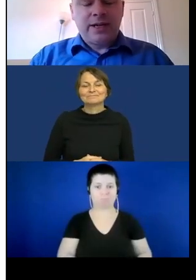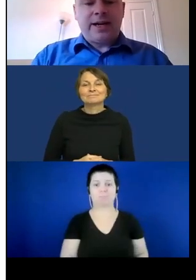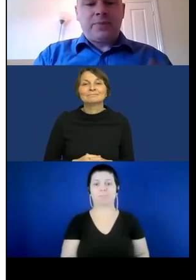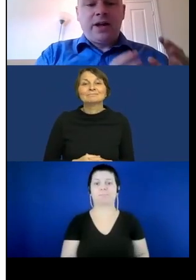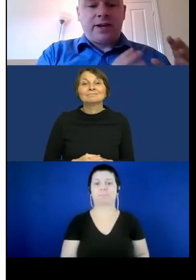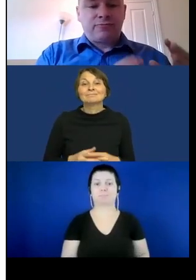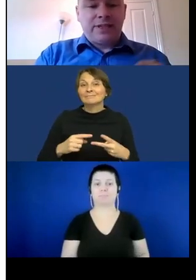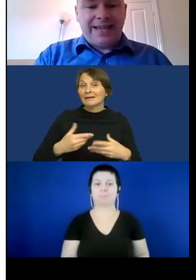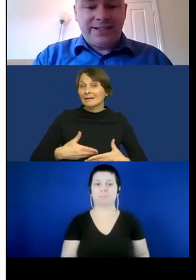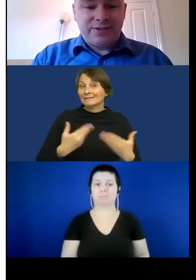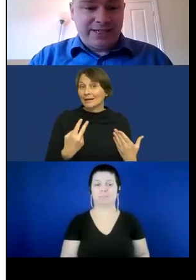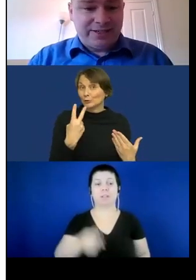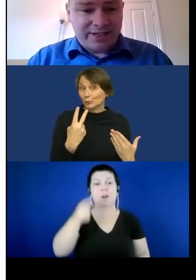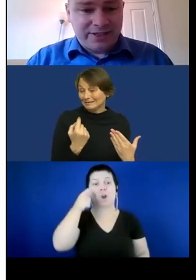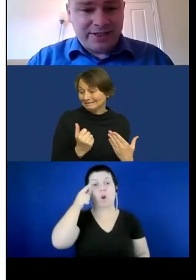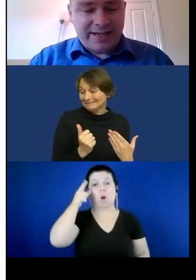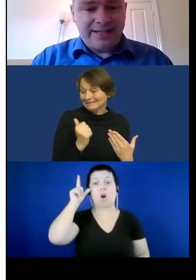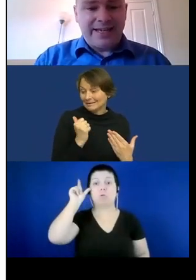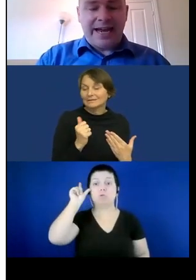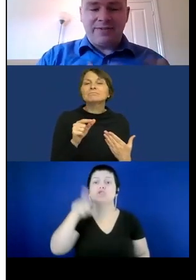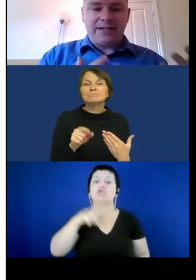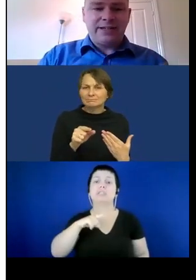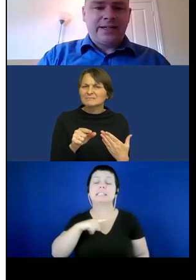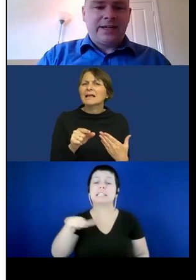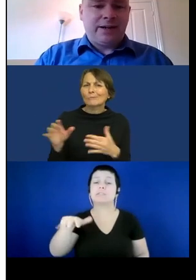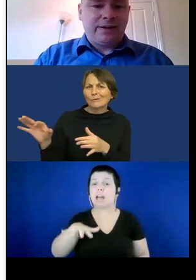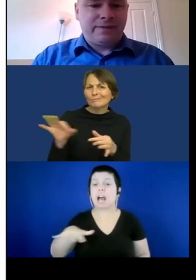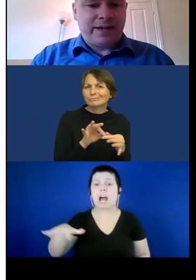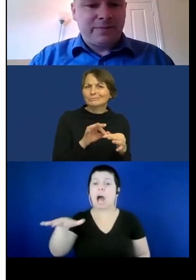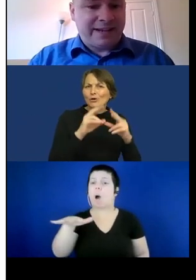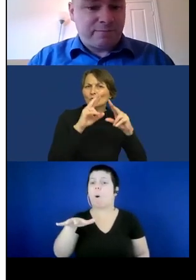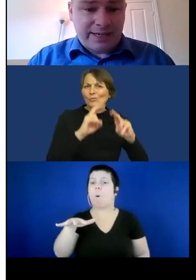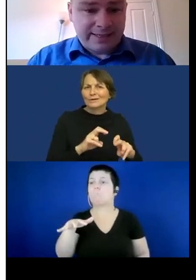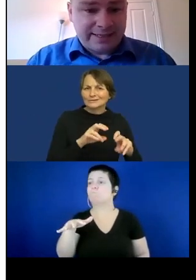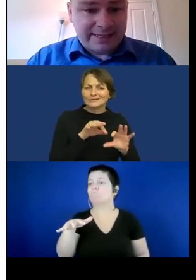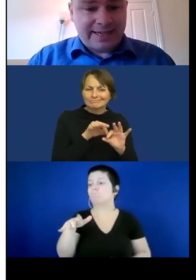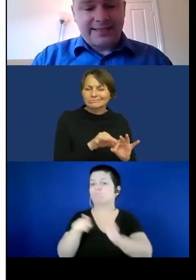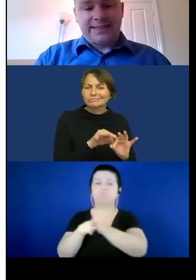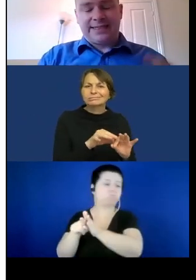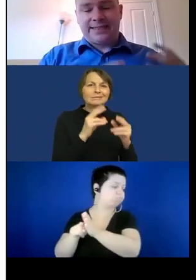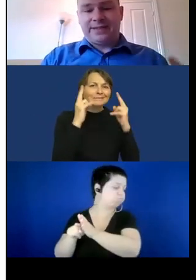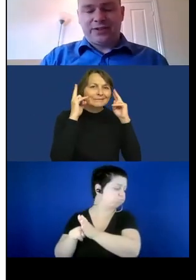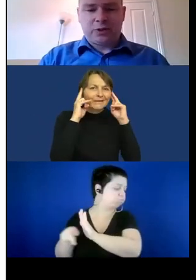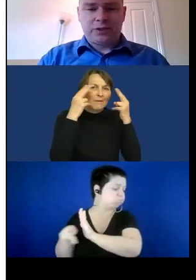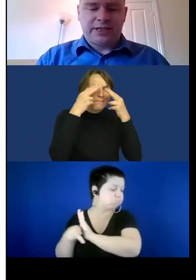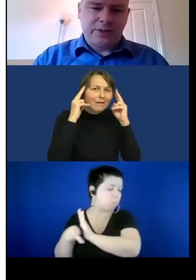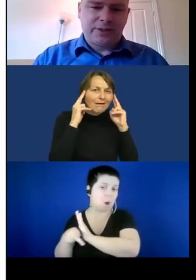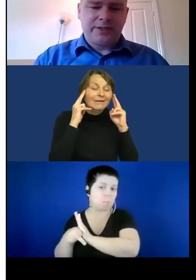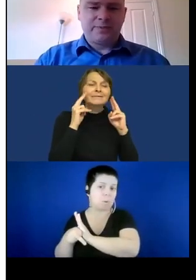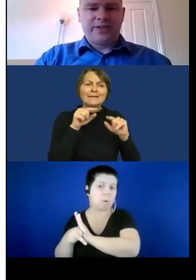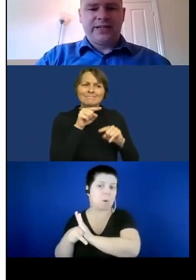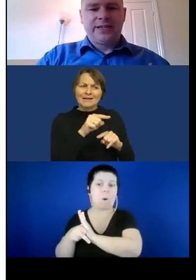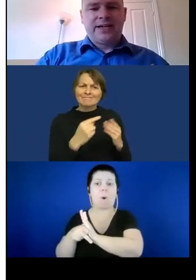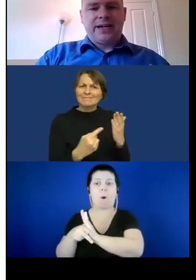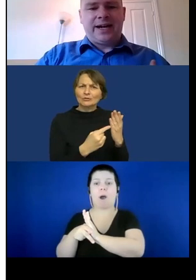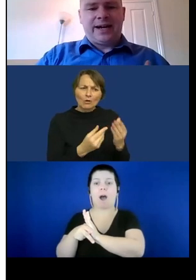other related research in the area of deafblindness and assistive technology. So looking